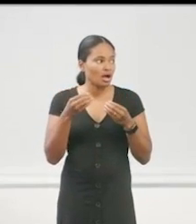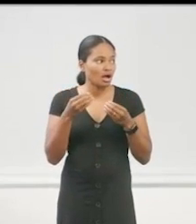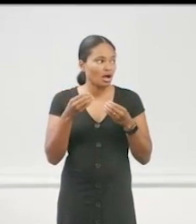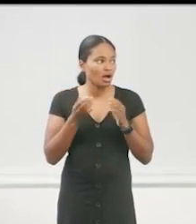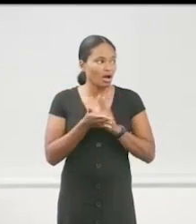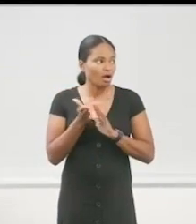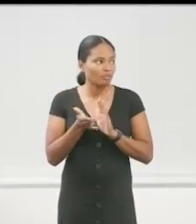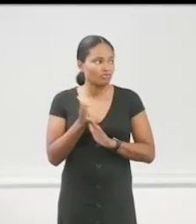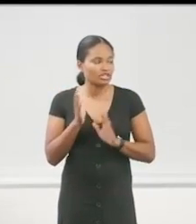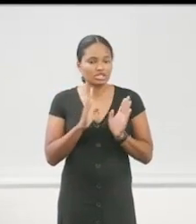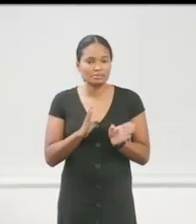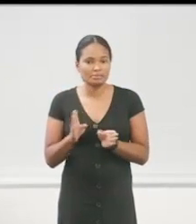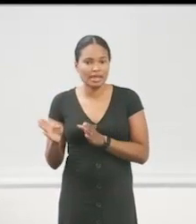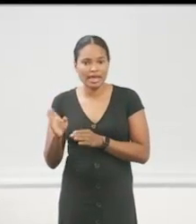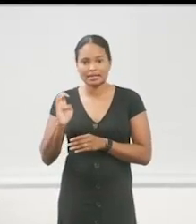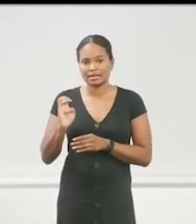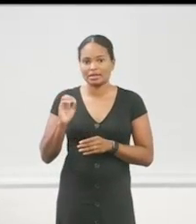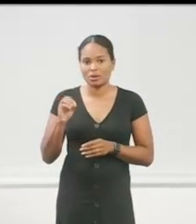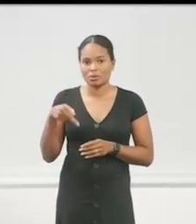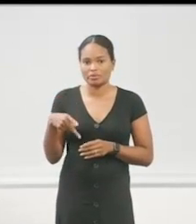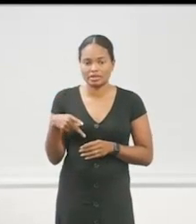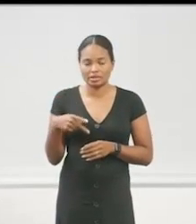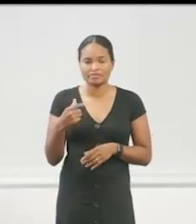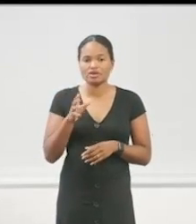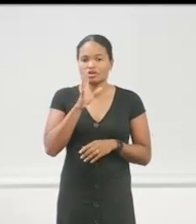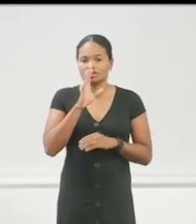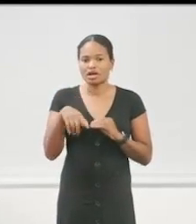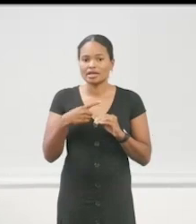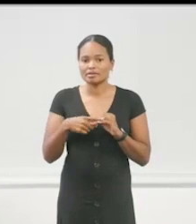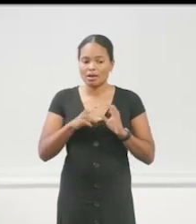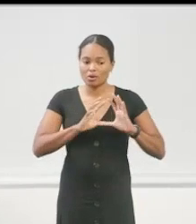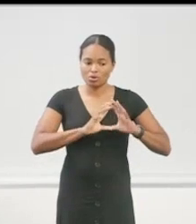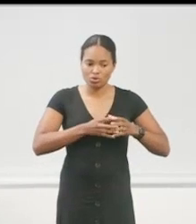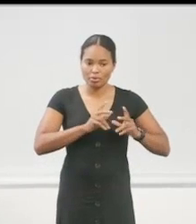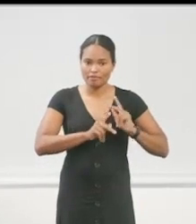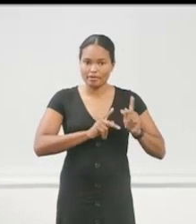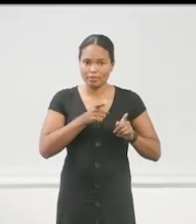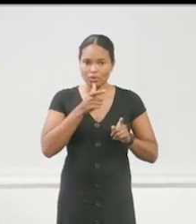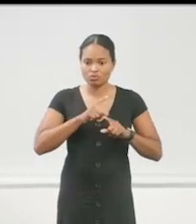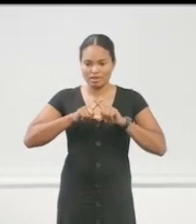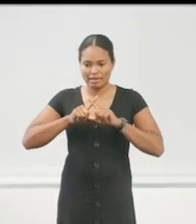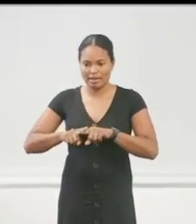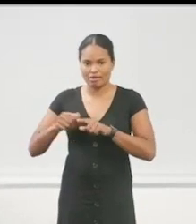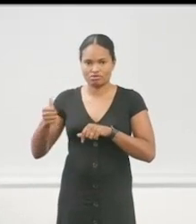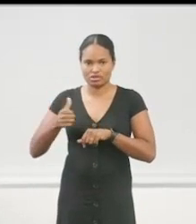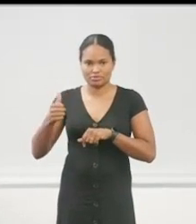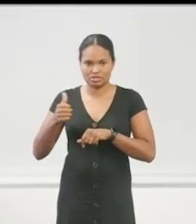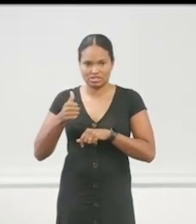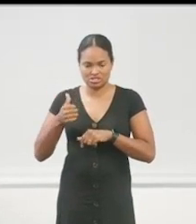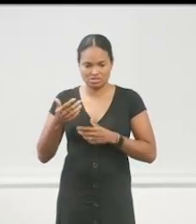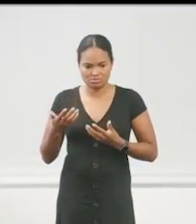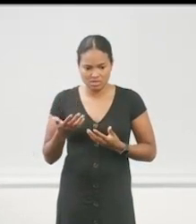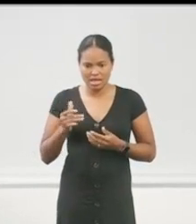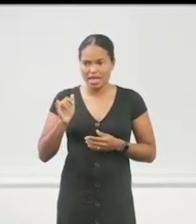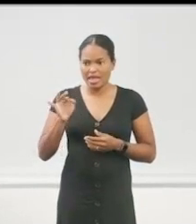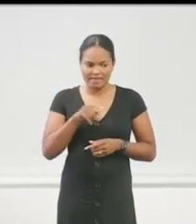So, we talk about a population that is dependent upon transportation. How are you going to get people